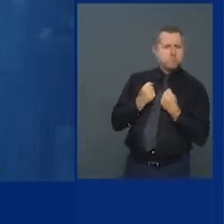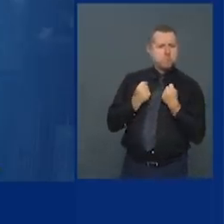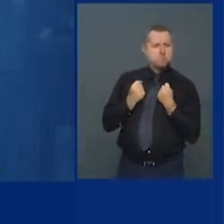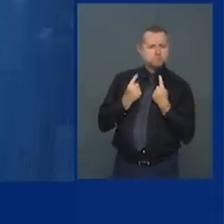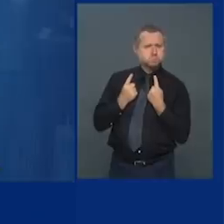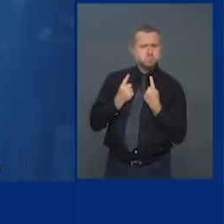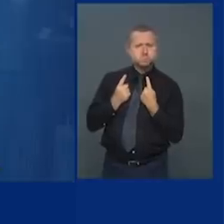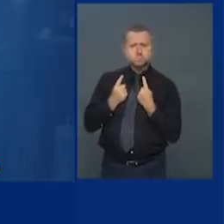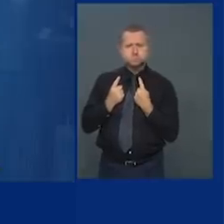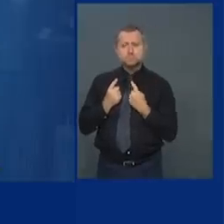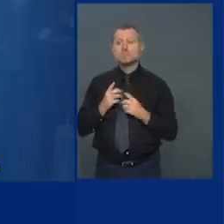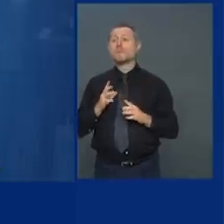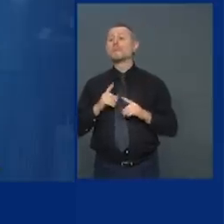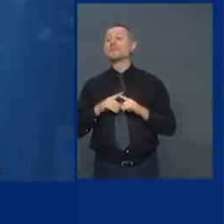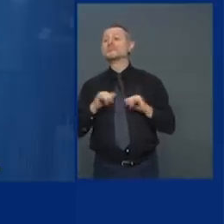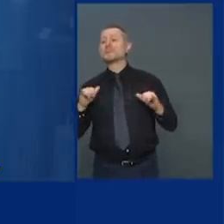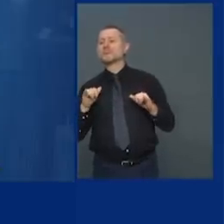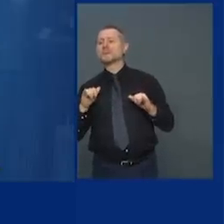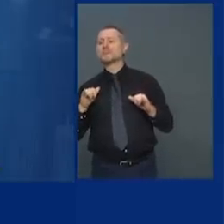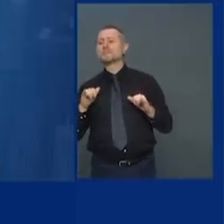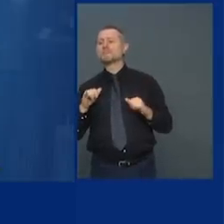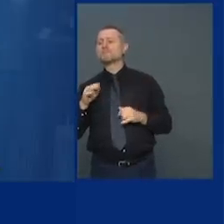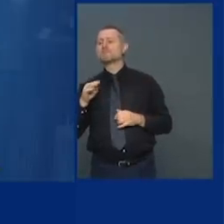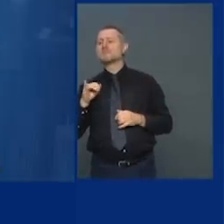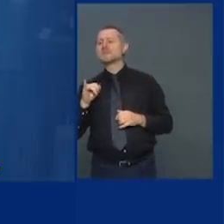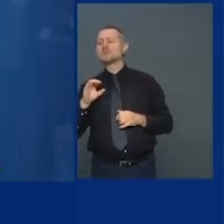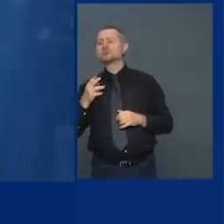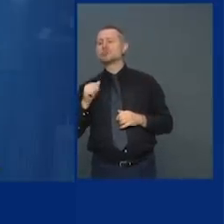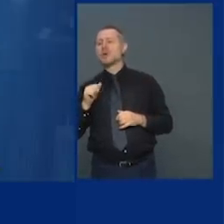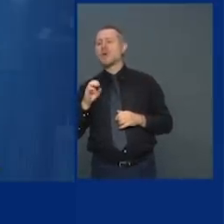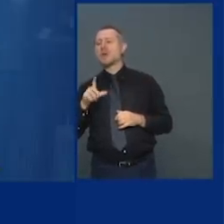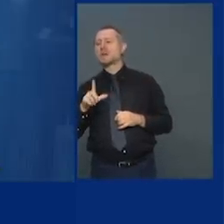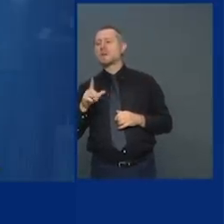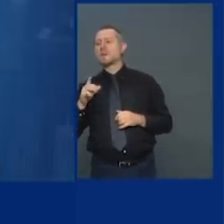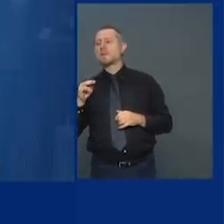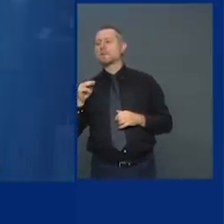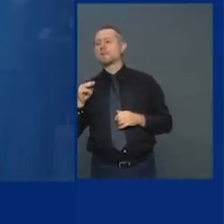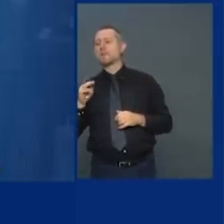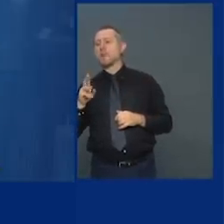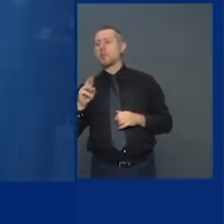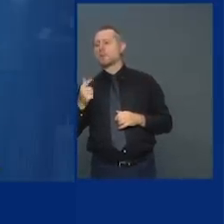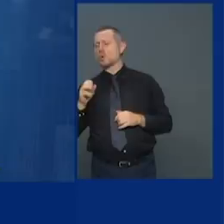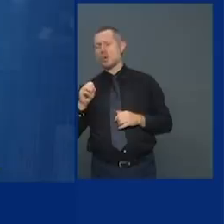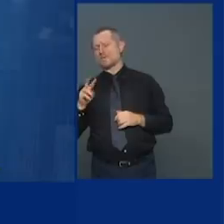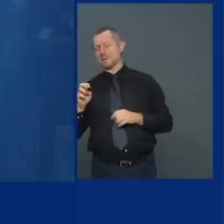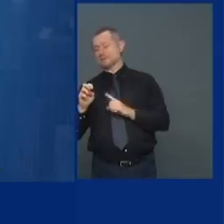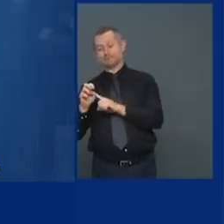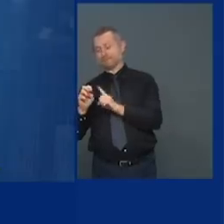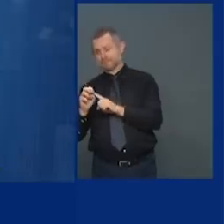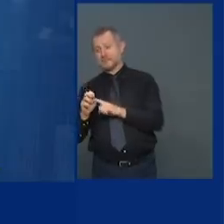and the teachers' union saying the schools are safe to reopen.